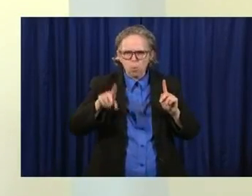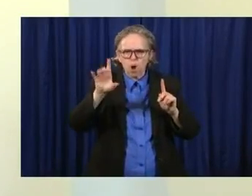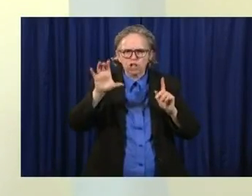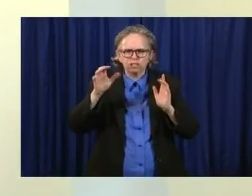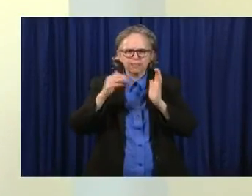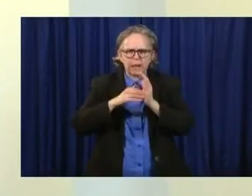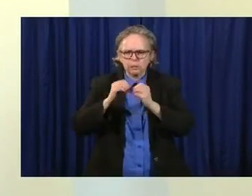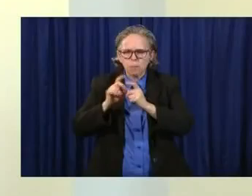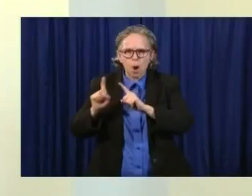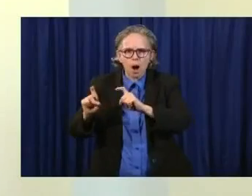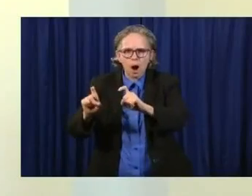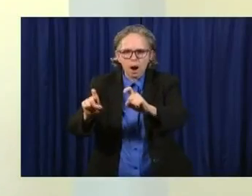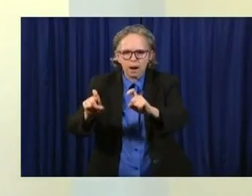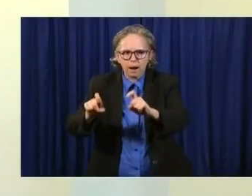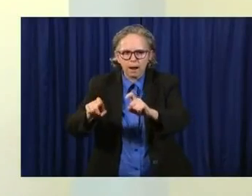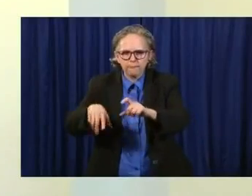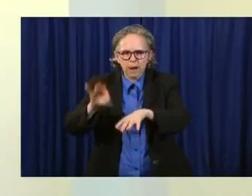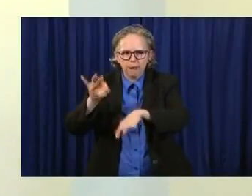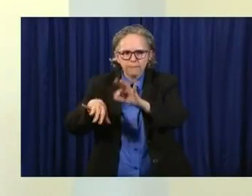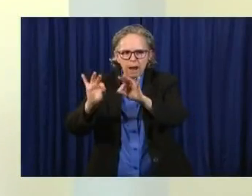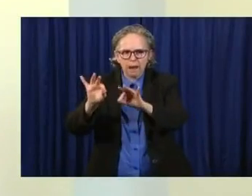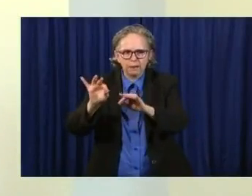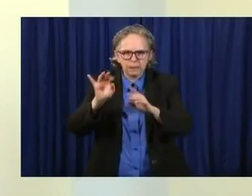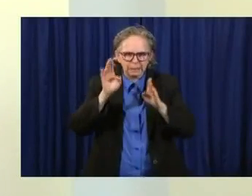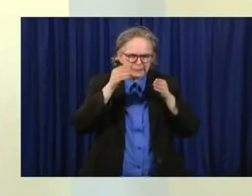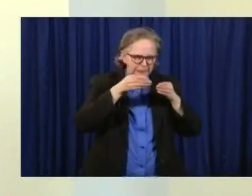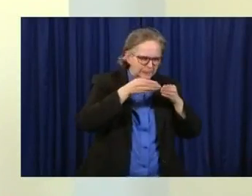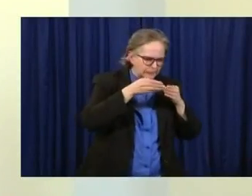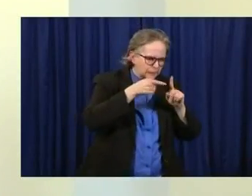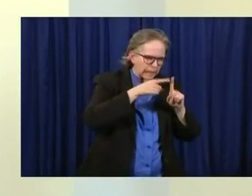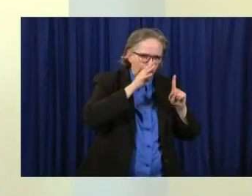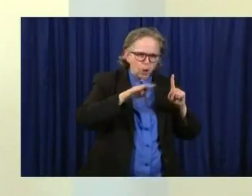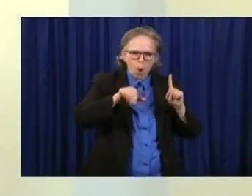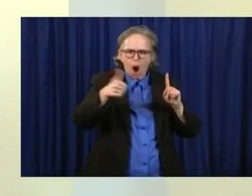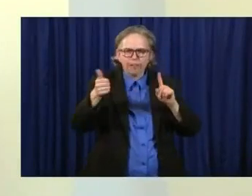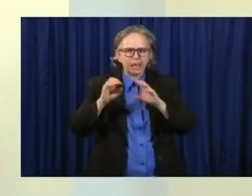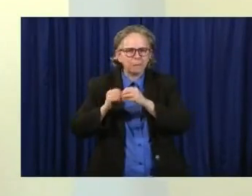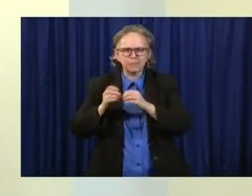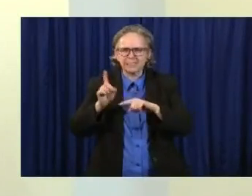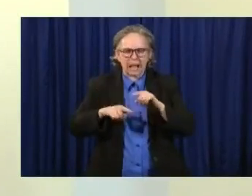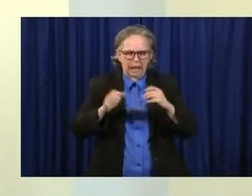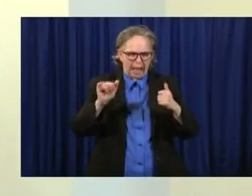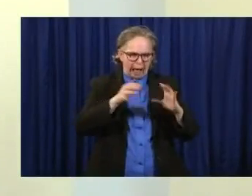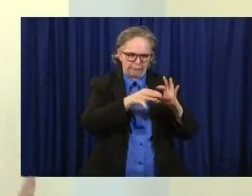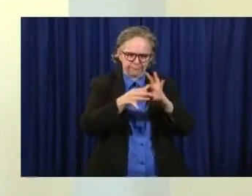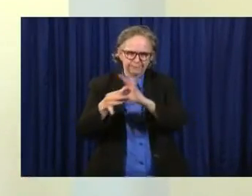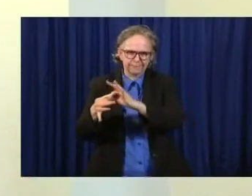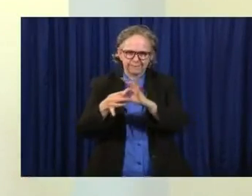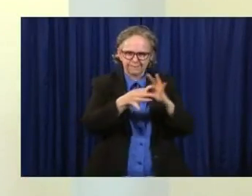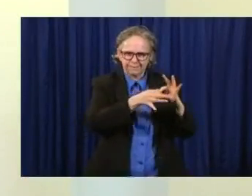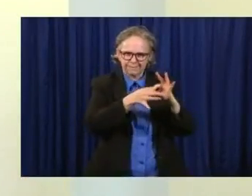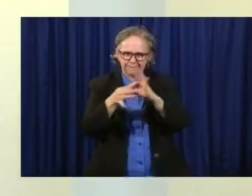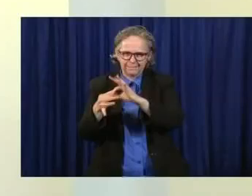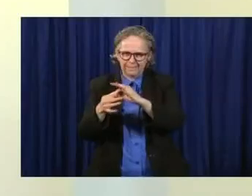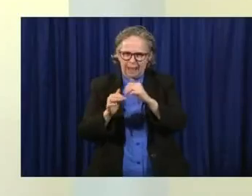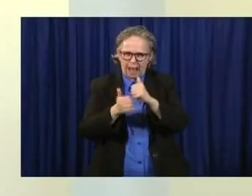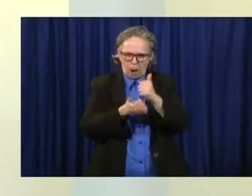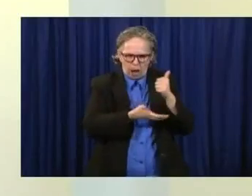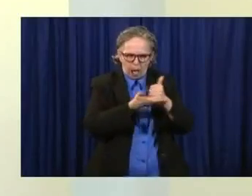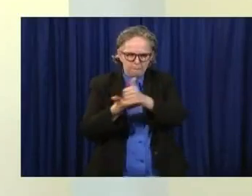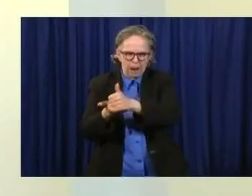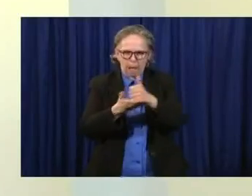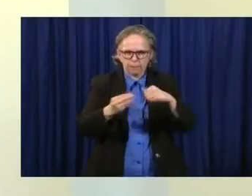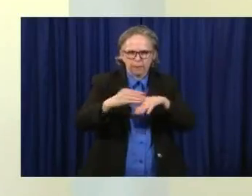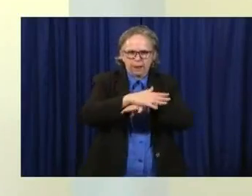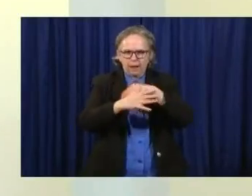testing a lot more. So there are some other numbers. I think it's really important because we are being compared, and, you we're looking at how many cases a state